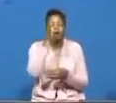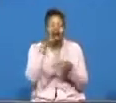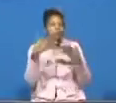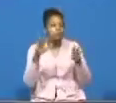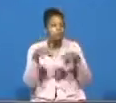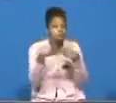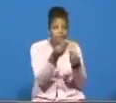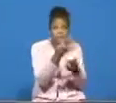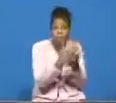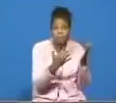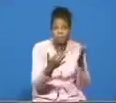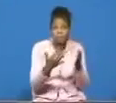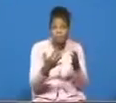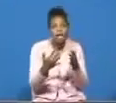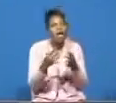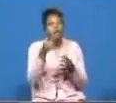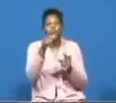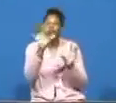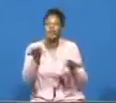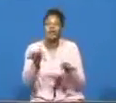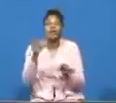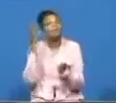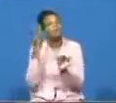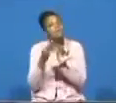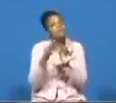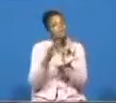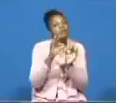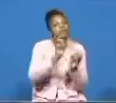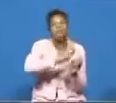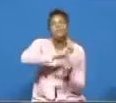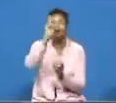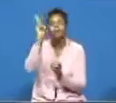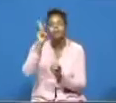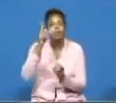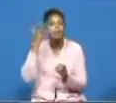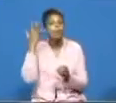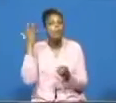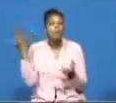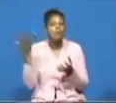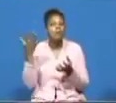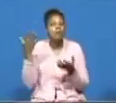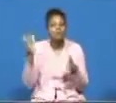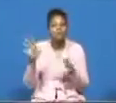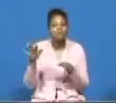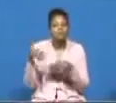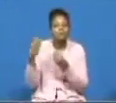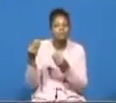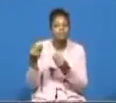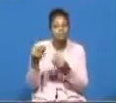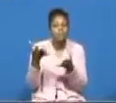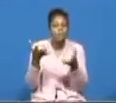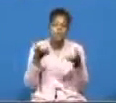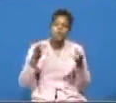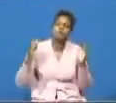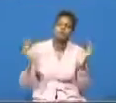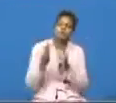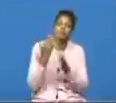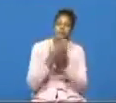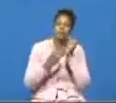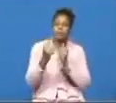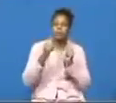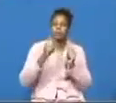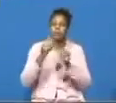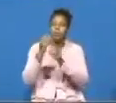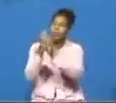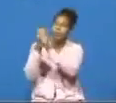from what he has provided you i want to encourage somebody to hold on to jesus continue